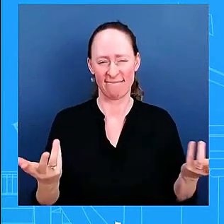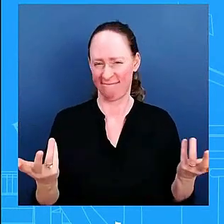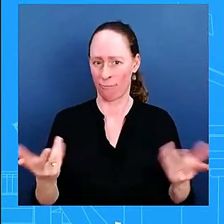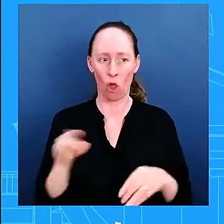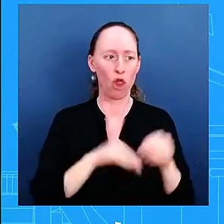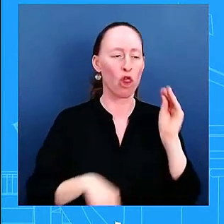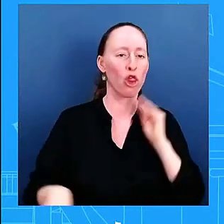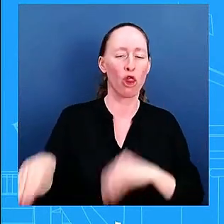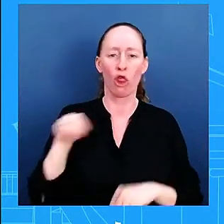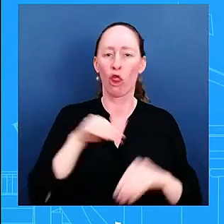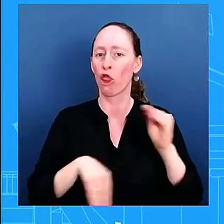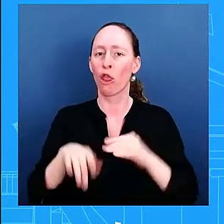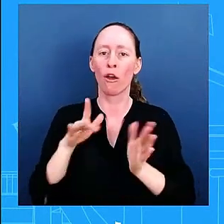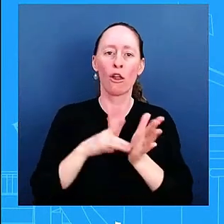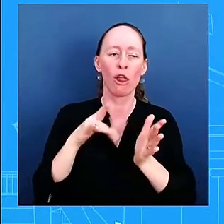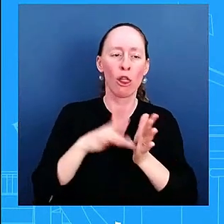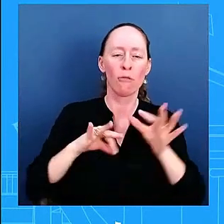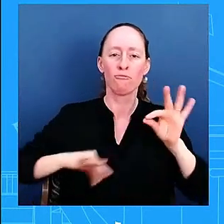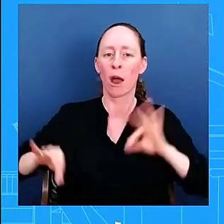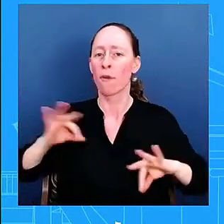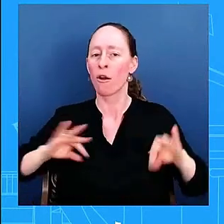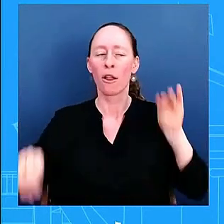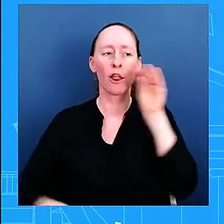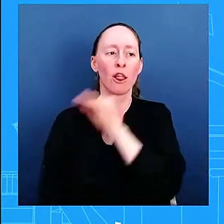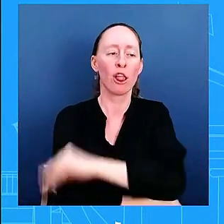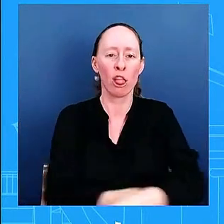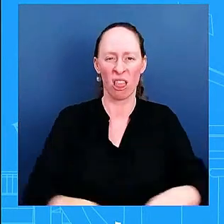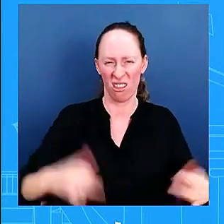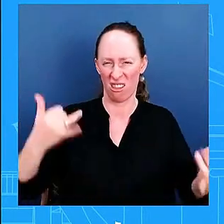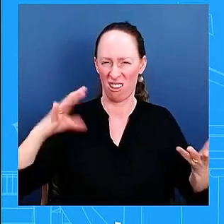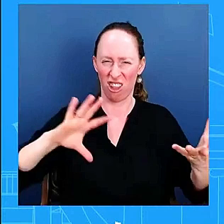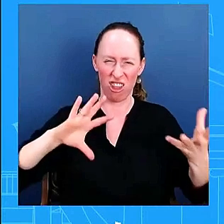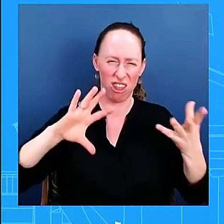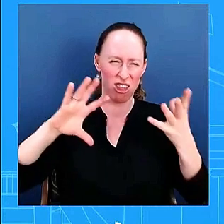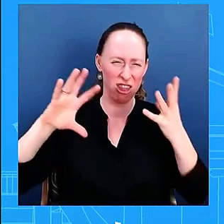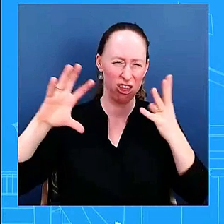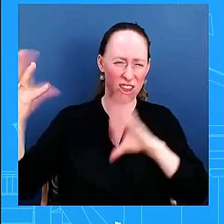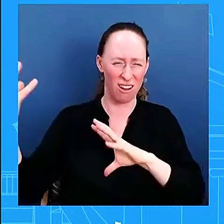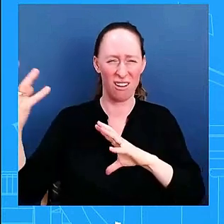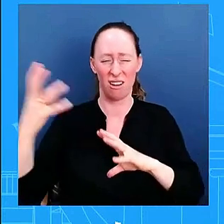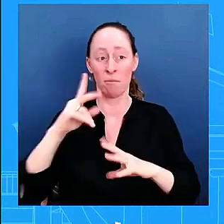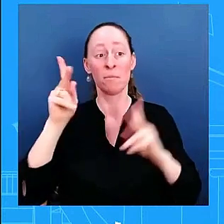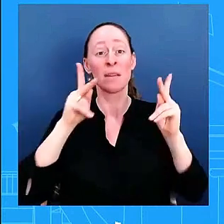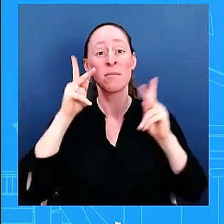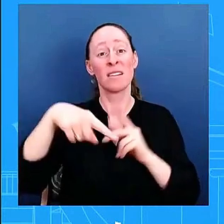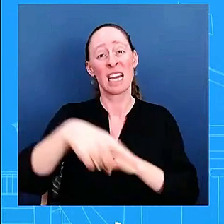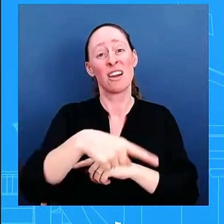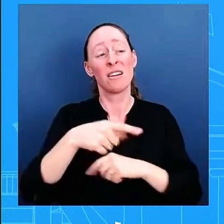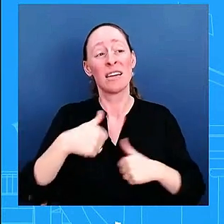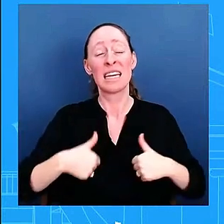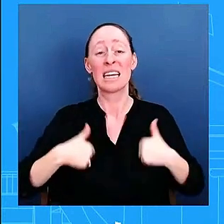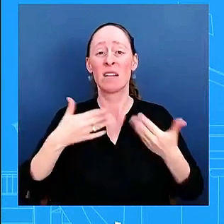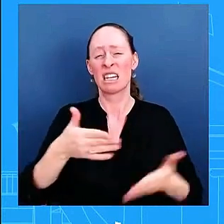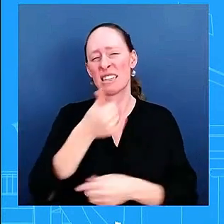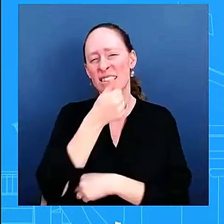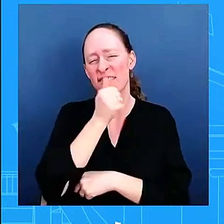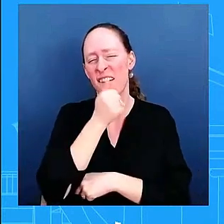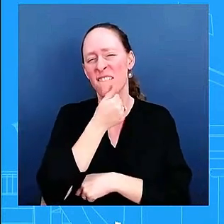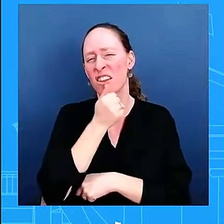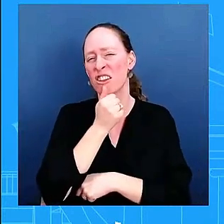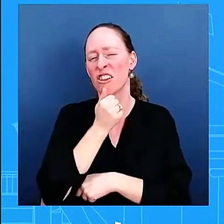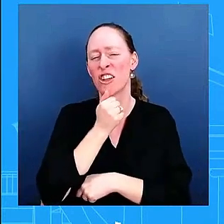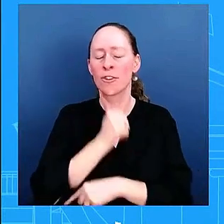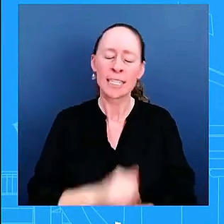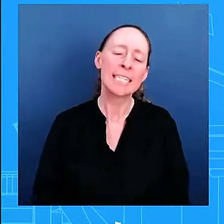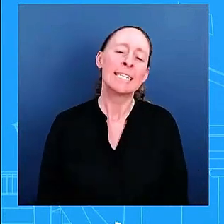the uh people in cuba and so um uh so um and so certainly uh just want to make clear that